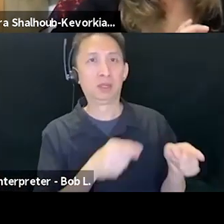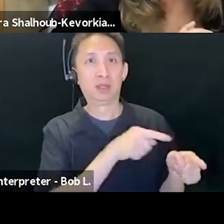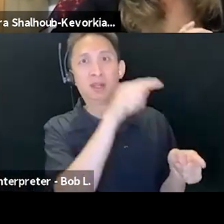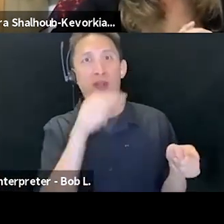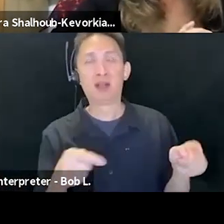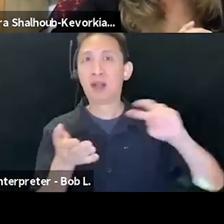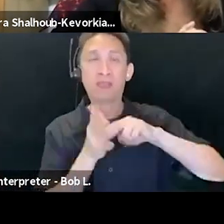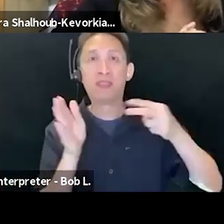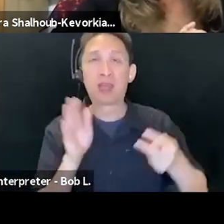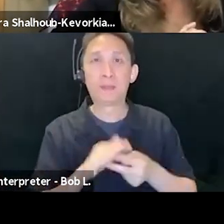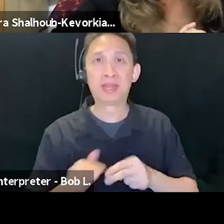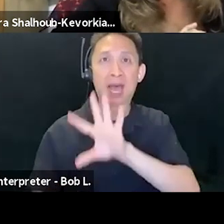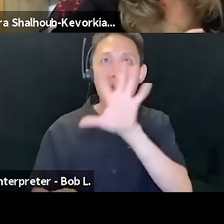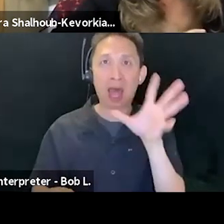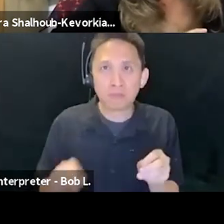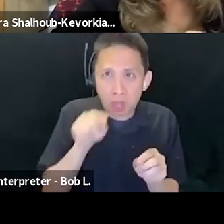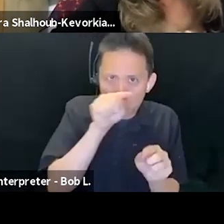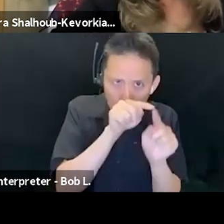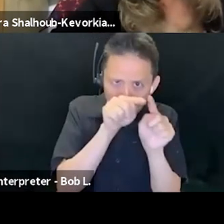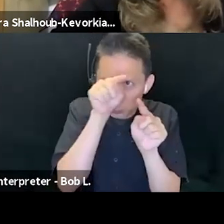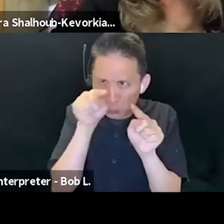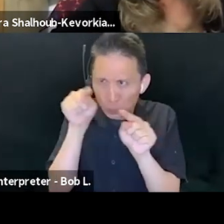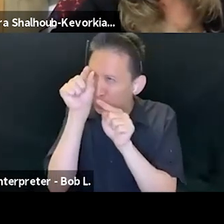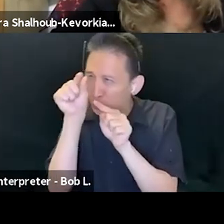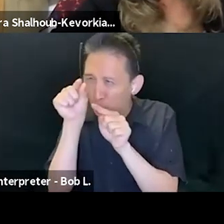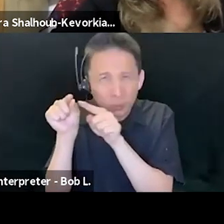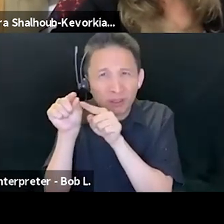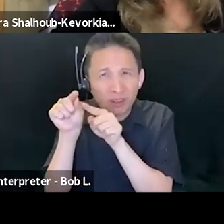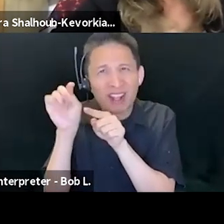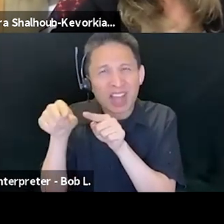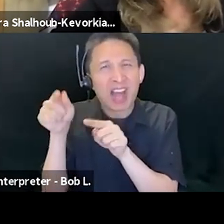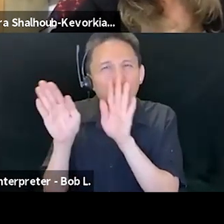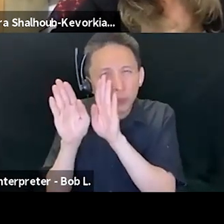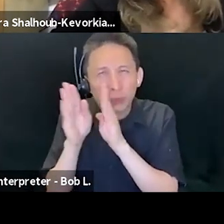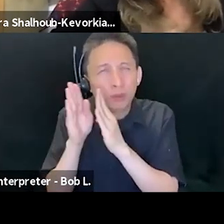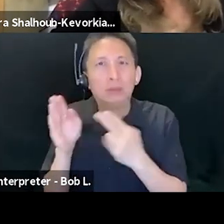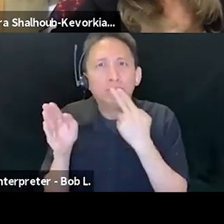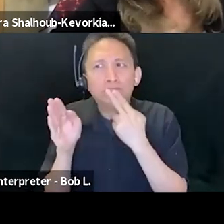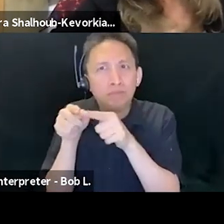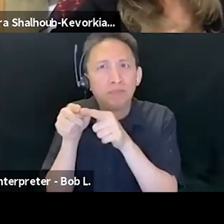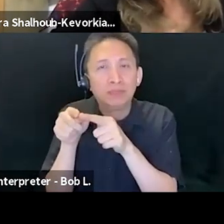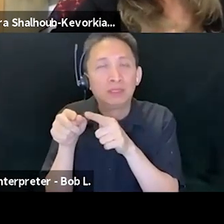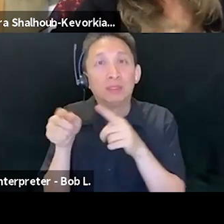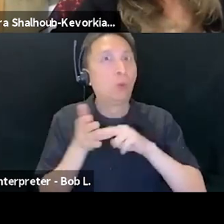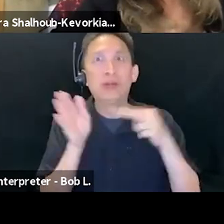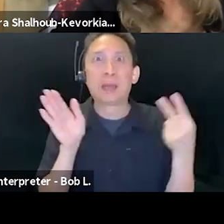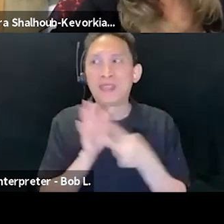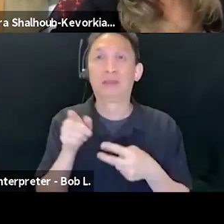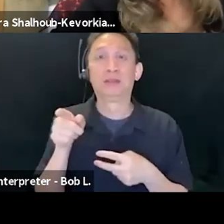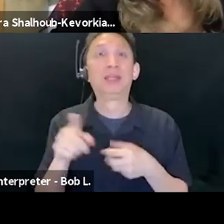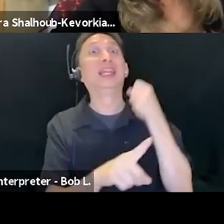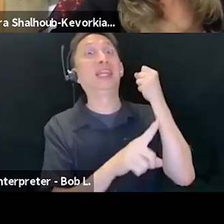Mediterranean, it speaks to the way in which Palestine means something that goes beyond the place. It speaks to